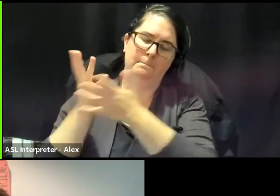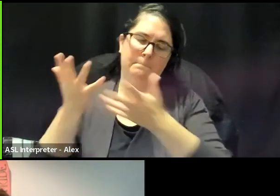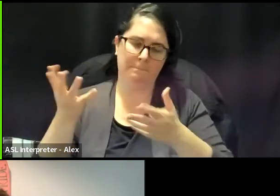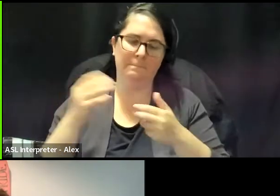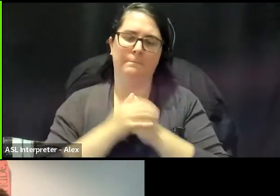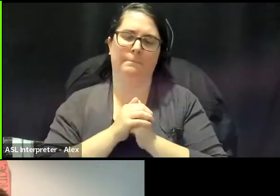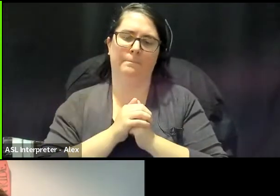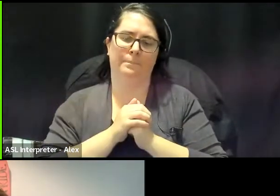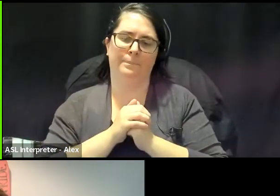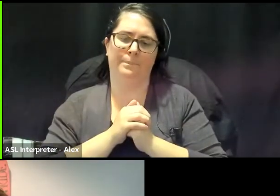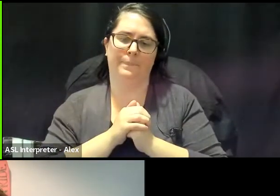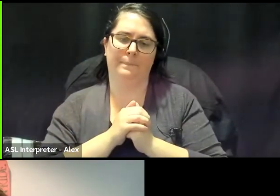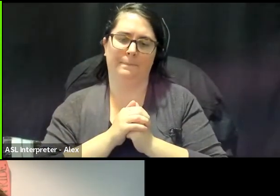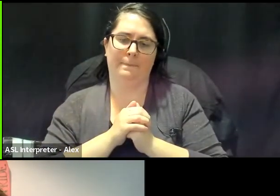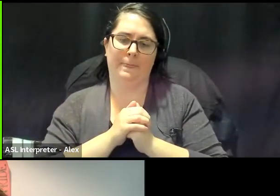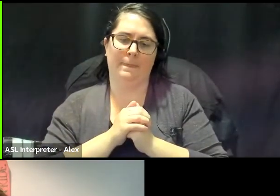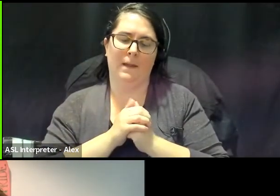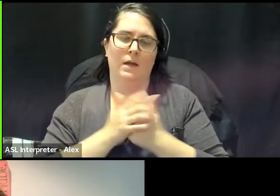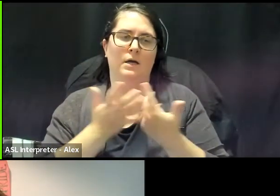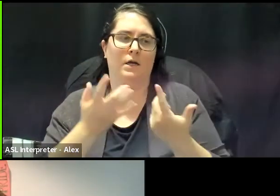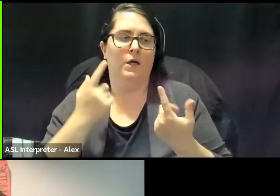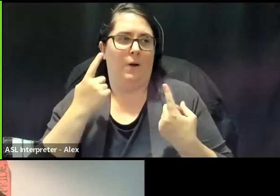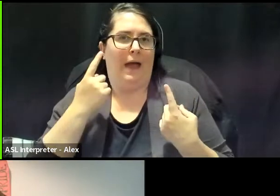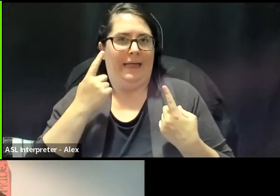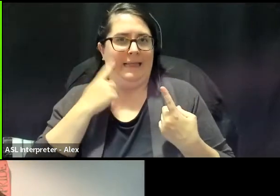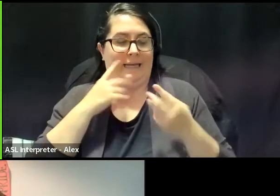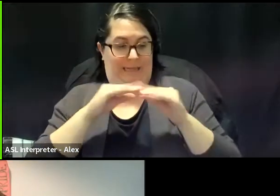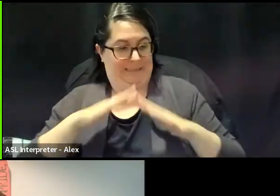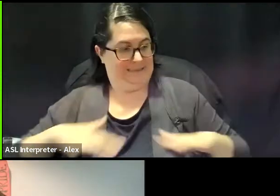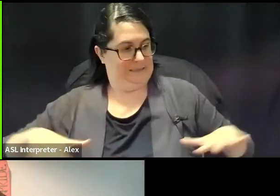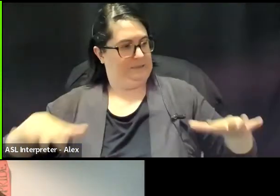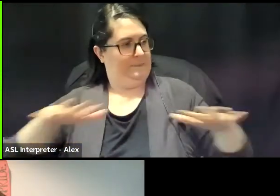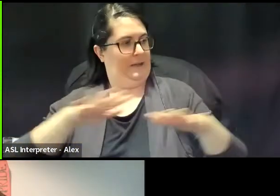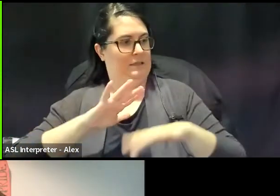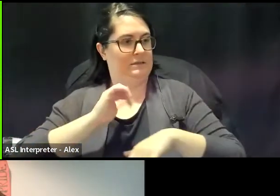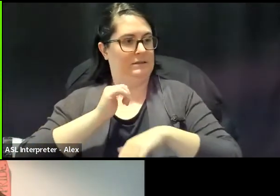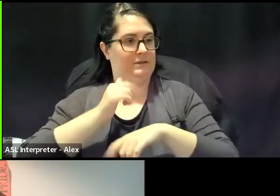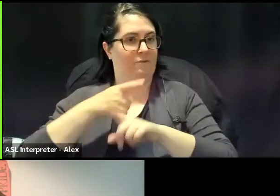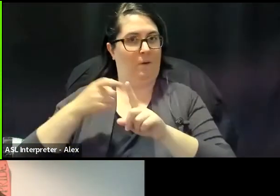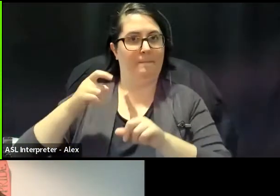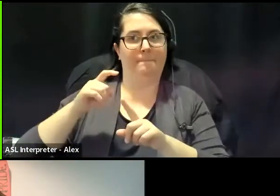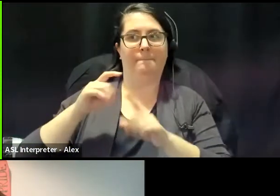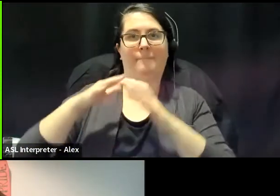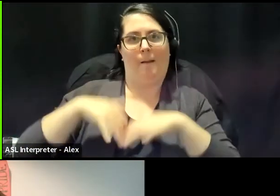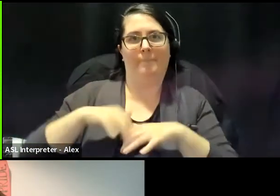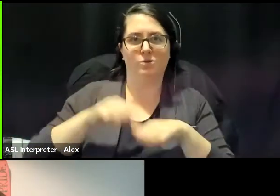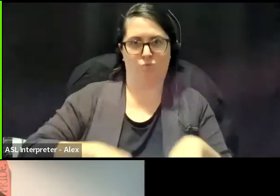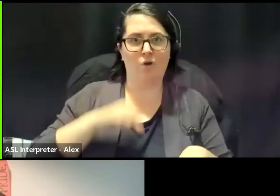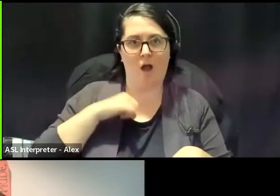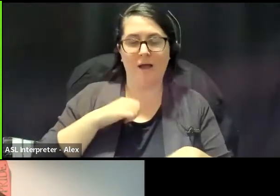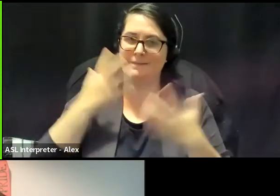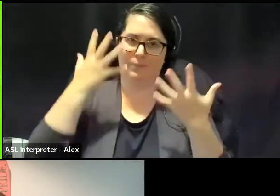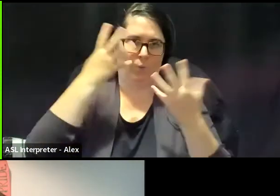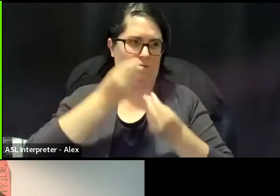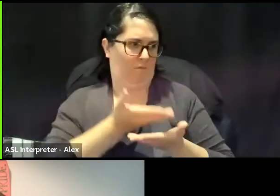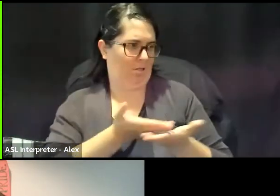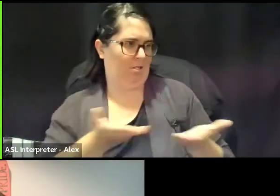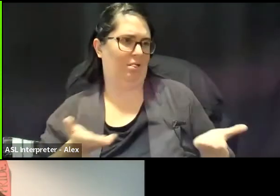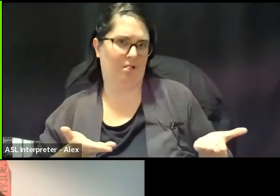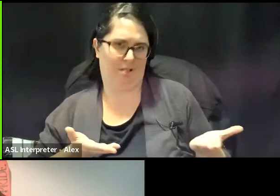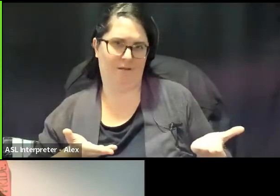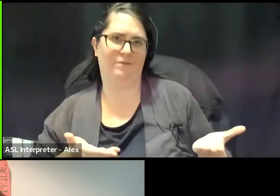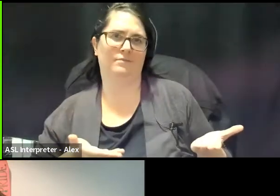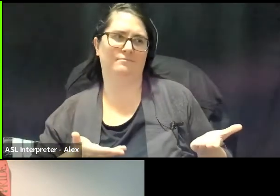um, uh, you know, the, the space that has been created by abolition pride is a, is, is a beautiful space. Um,